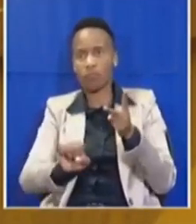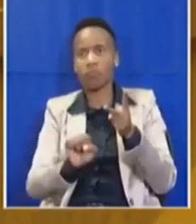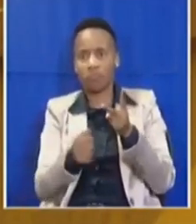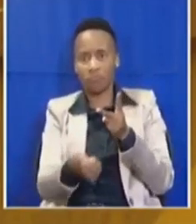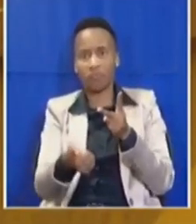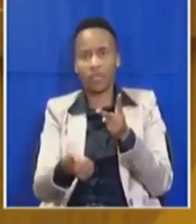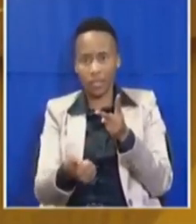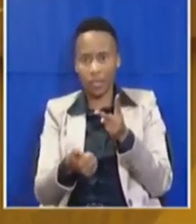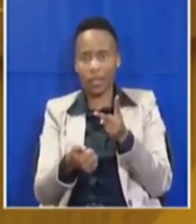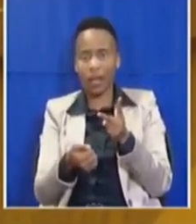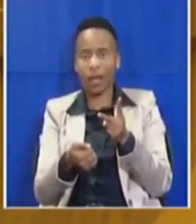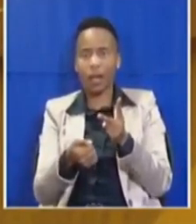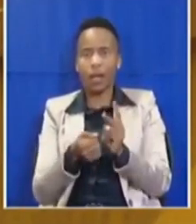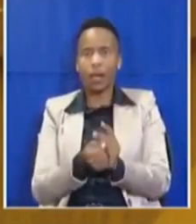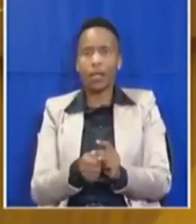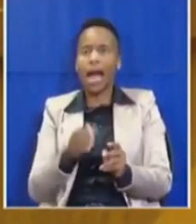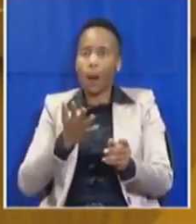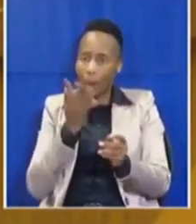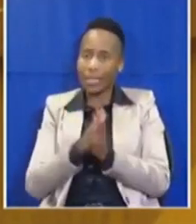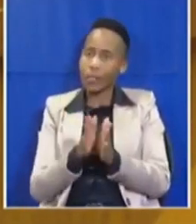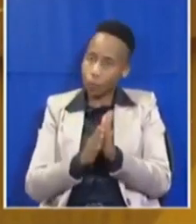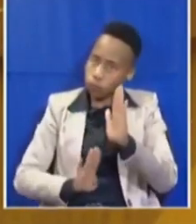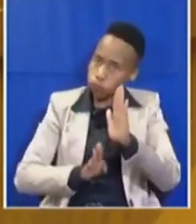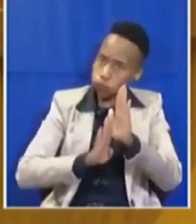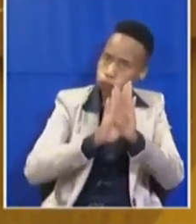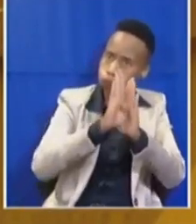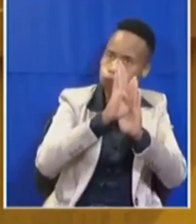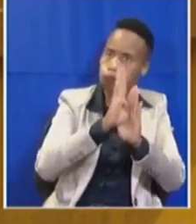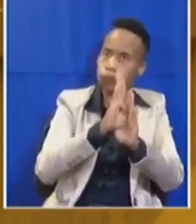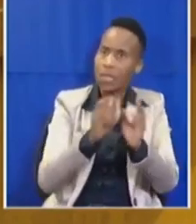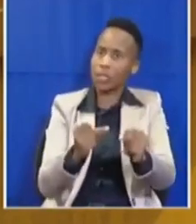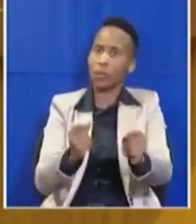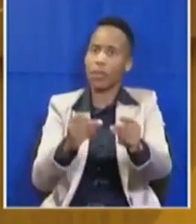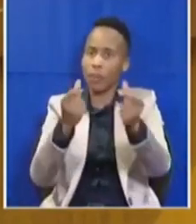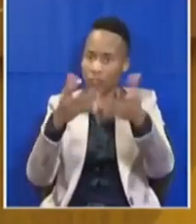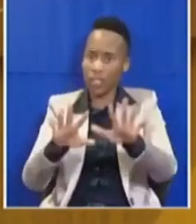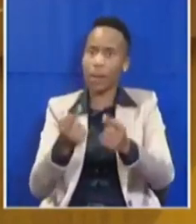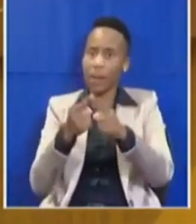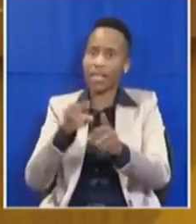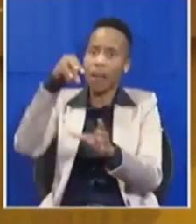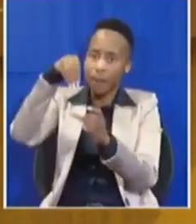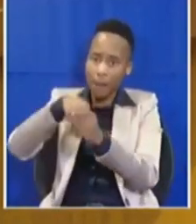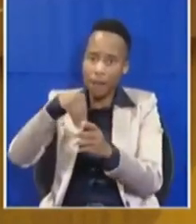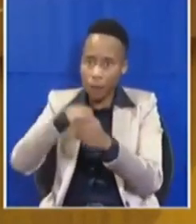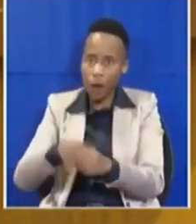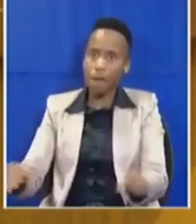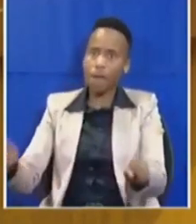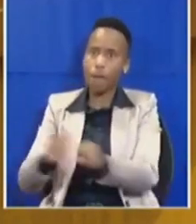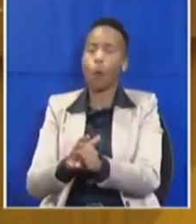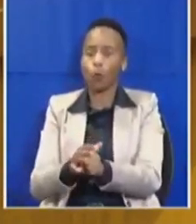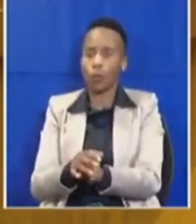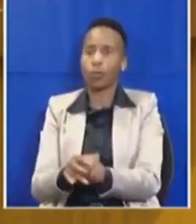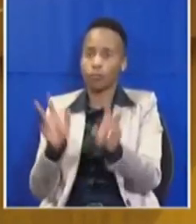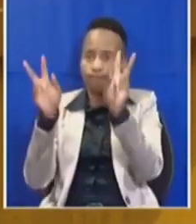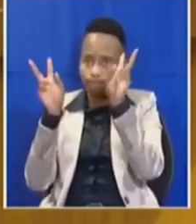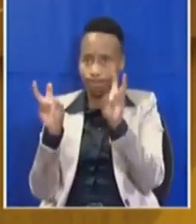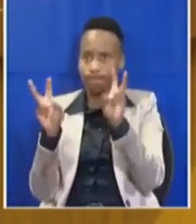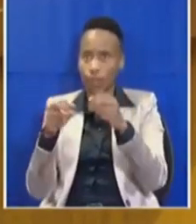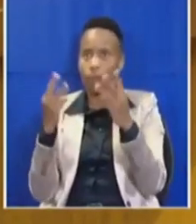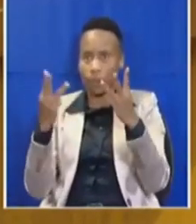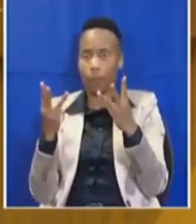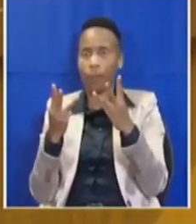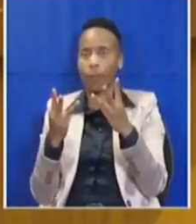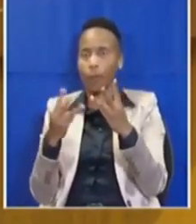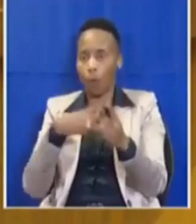I want it to be accelerated. I want it to be sped up, but it must involve full title to the people, not to the